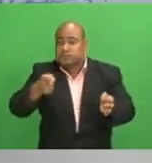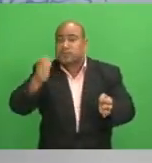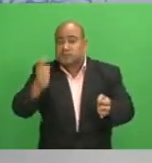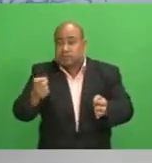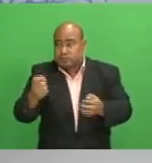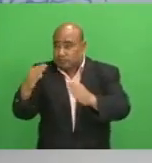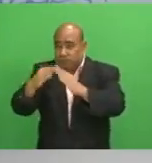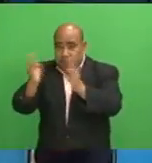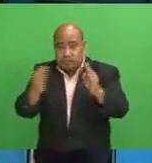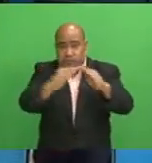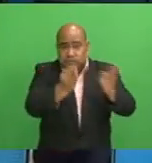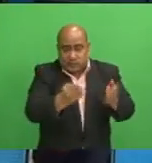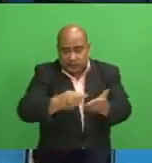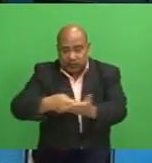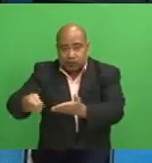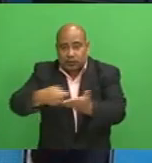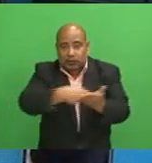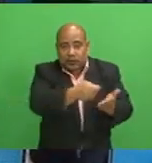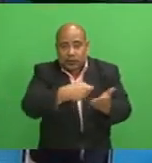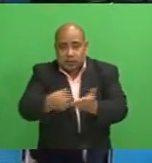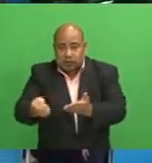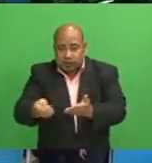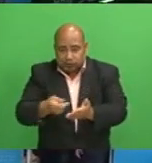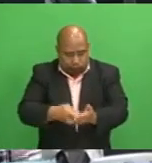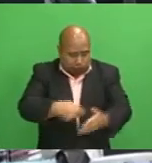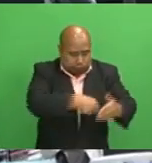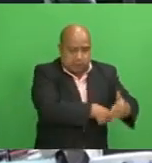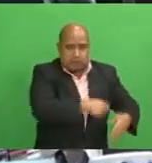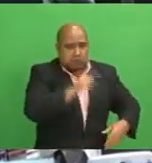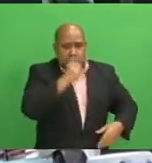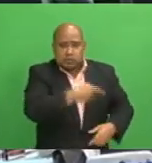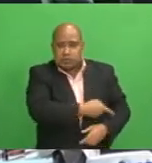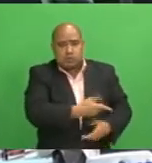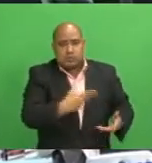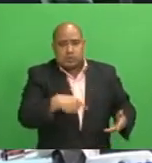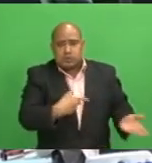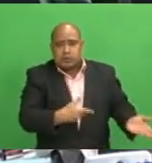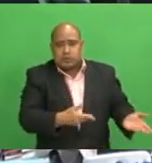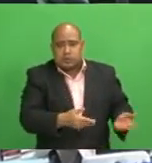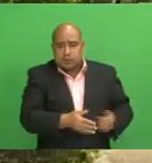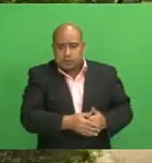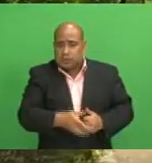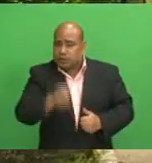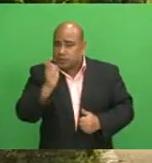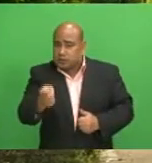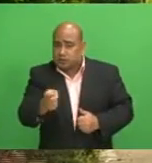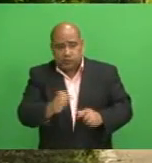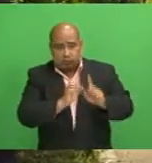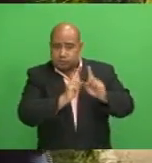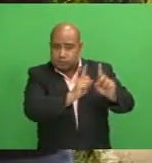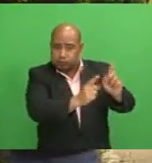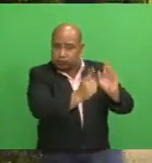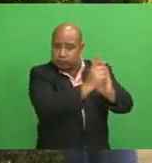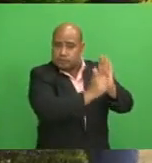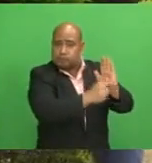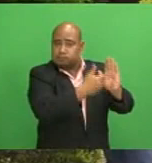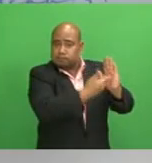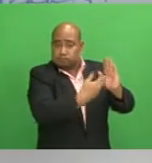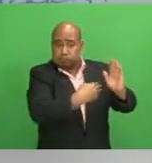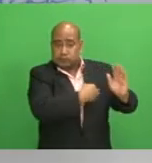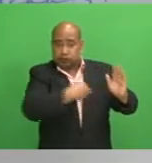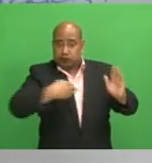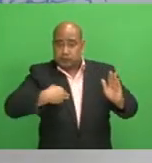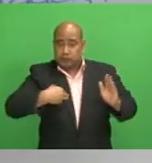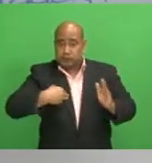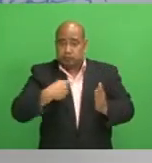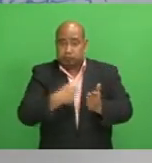why aren't they paying rates? The minister says if landlords are not compliant, the ministry will start collecting money from tenants. The local government